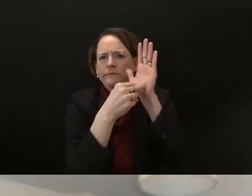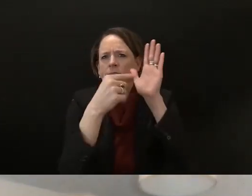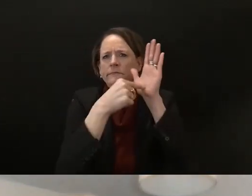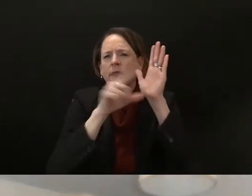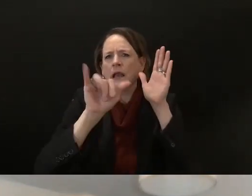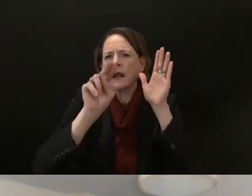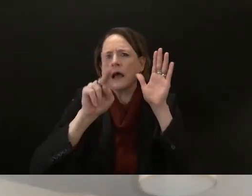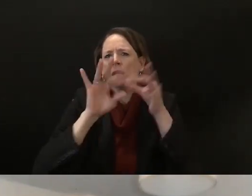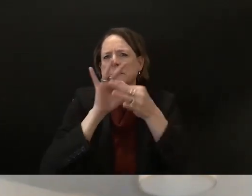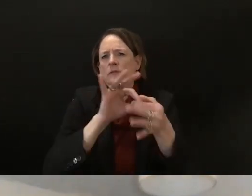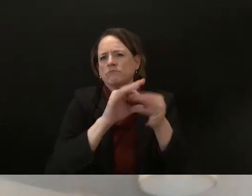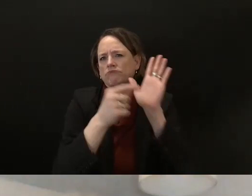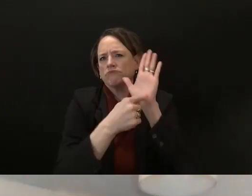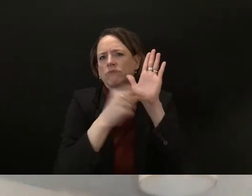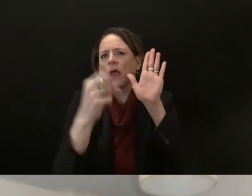top of an issue